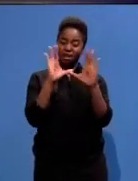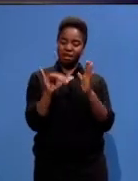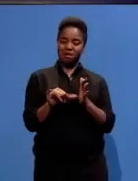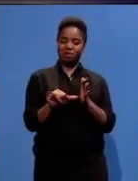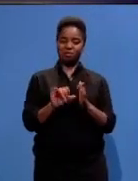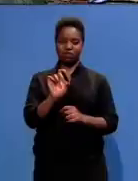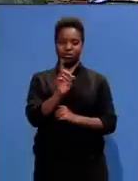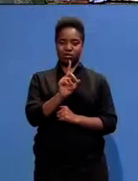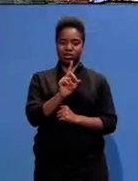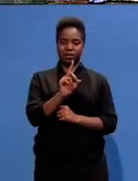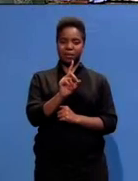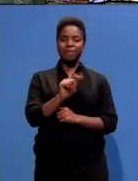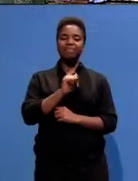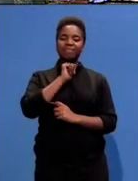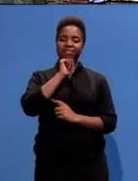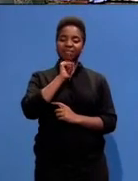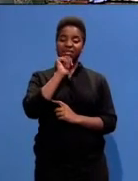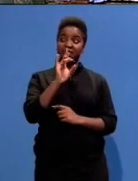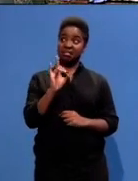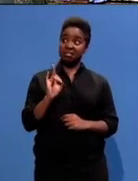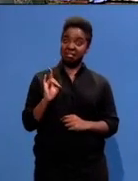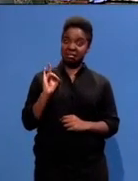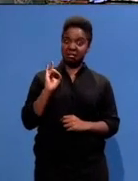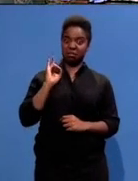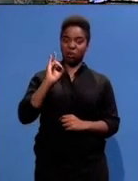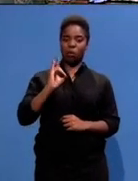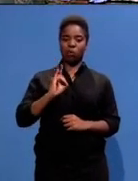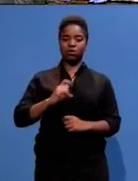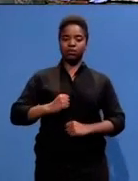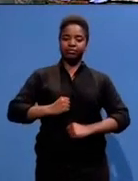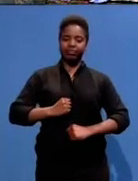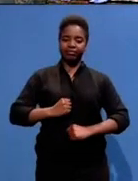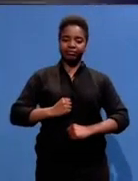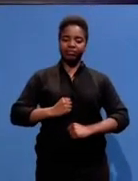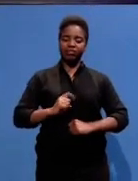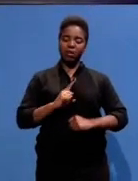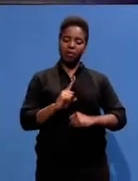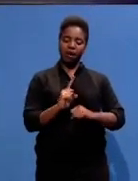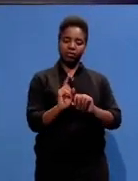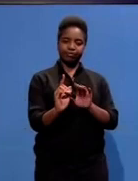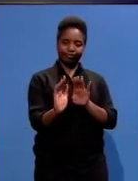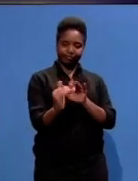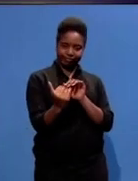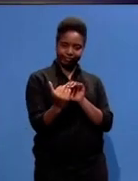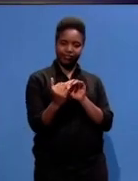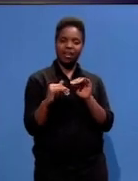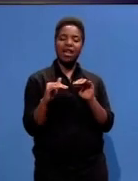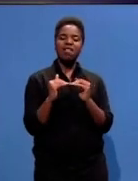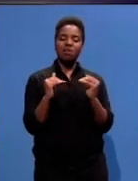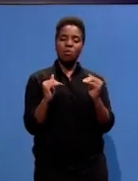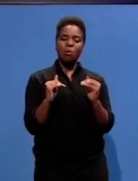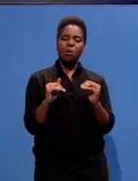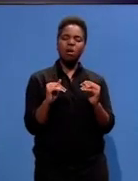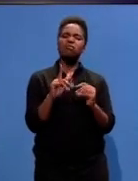him, despite being a giant, he would meet you as an equal in debate and be willing